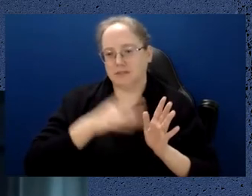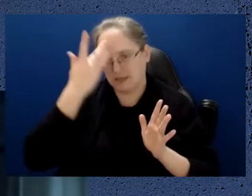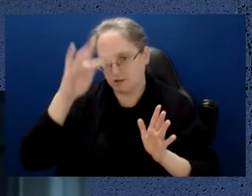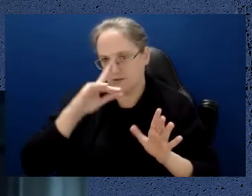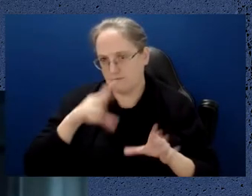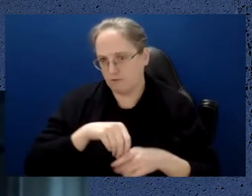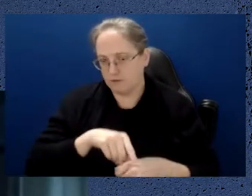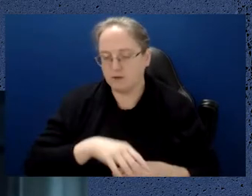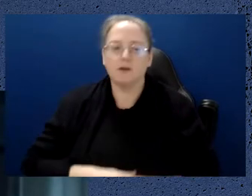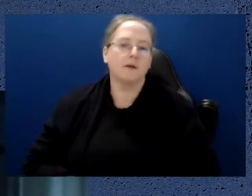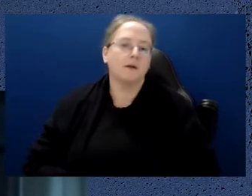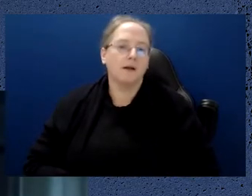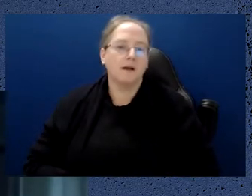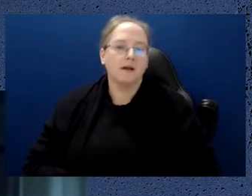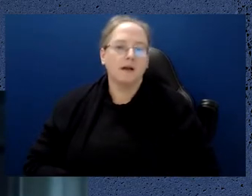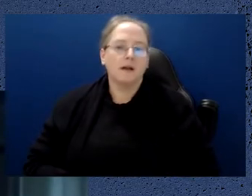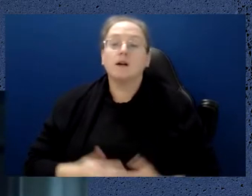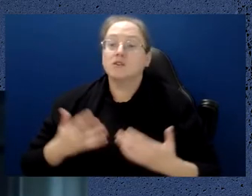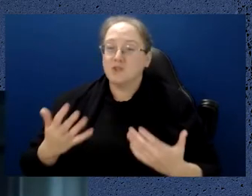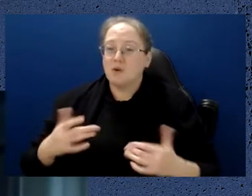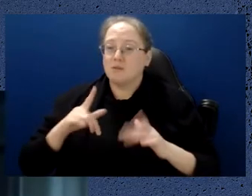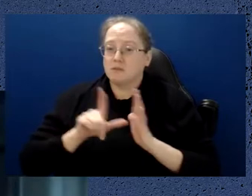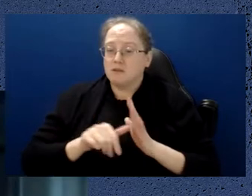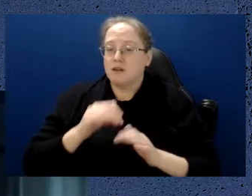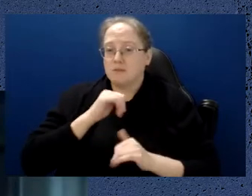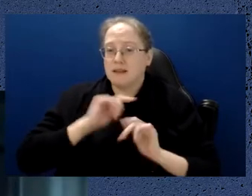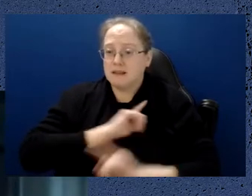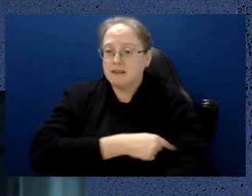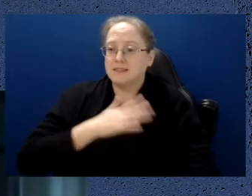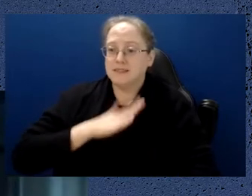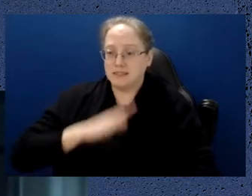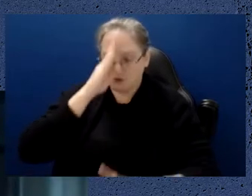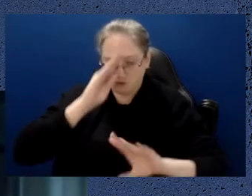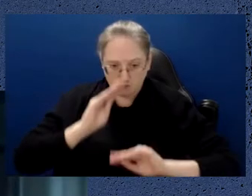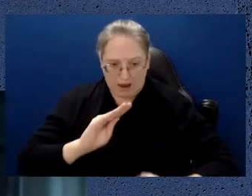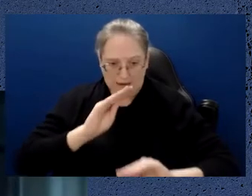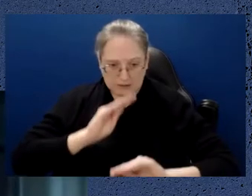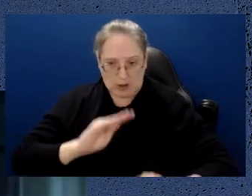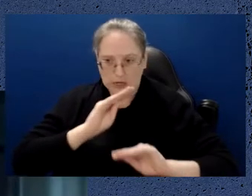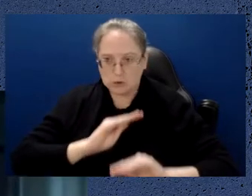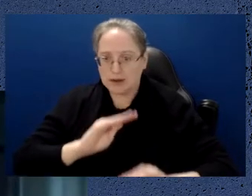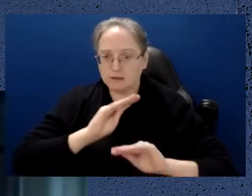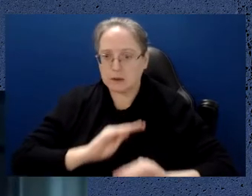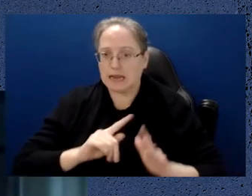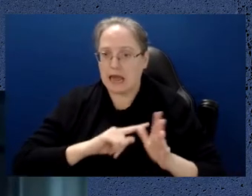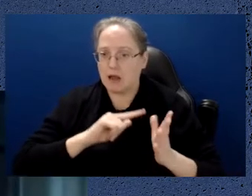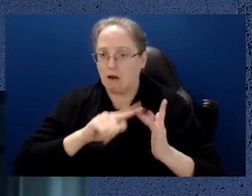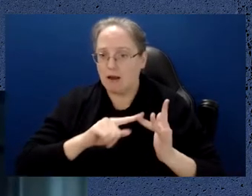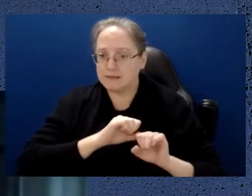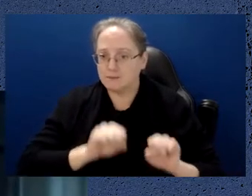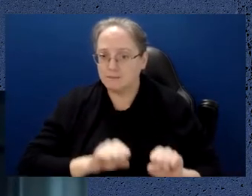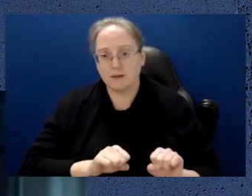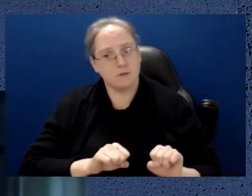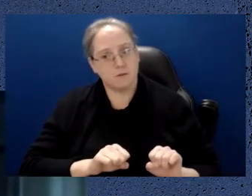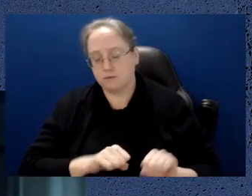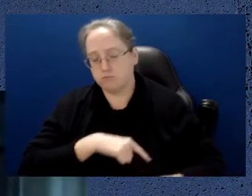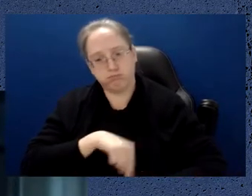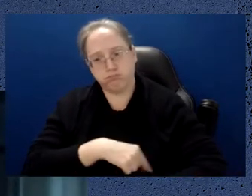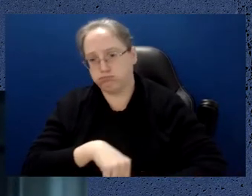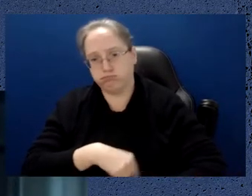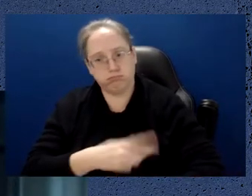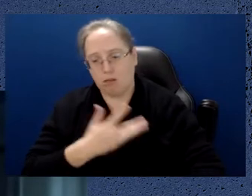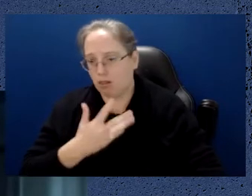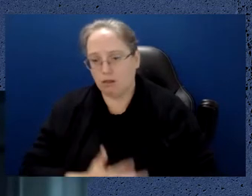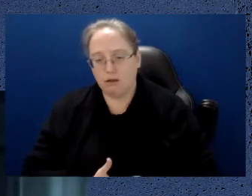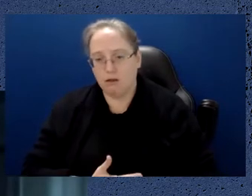so does the consumption of energy and the time it takes to train these artificial intelligence algorithms. And it's hoped that